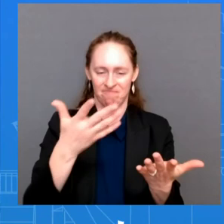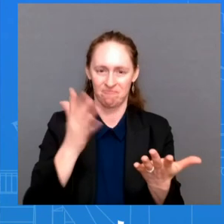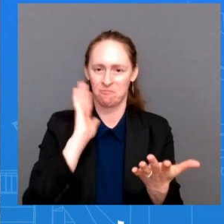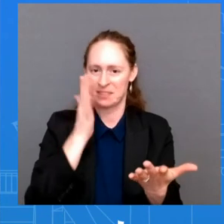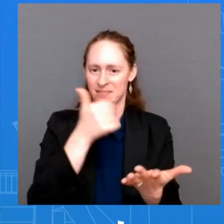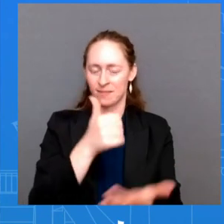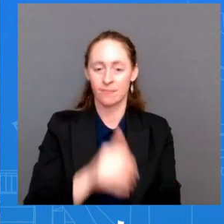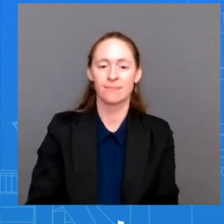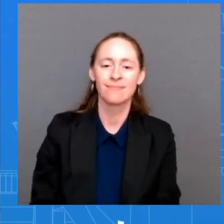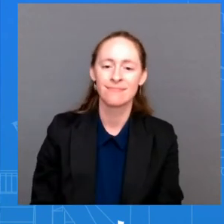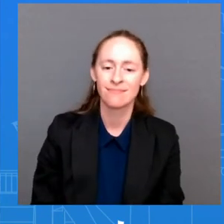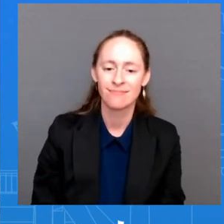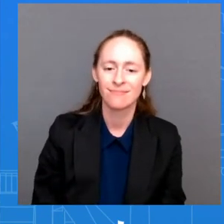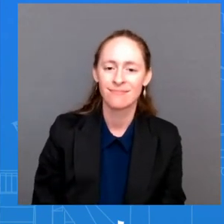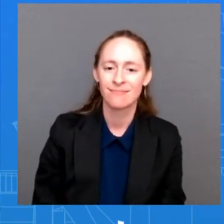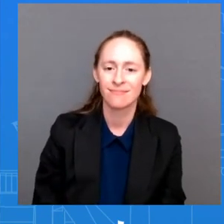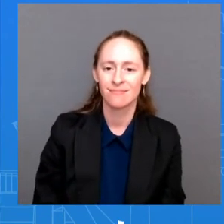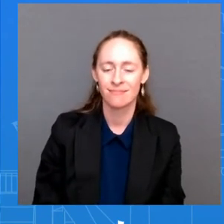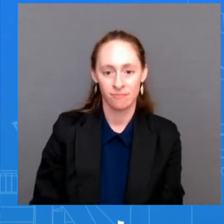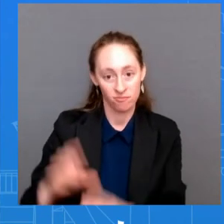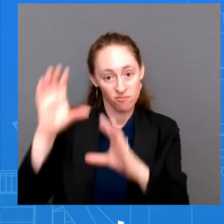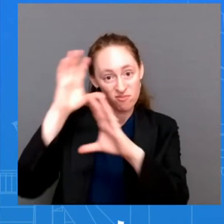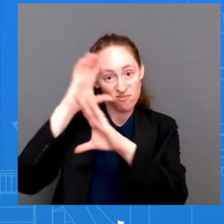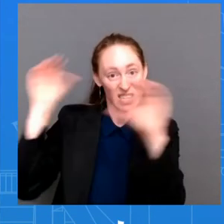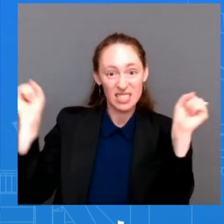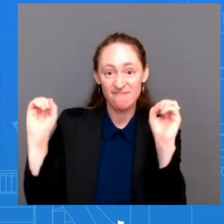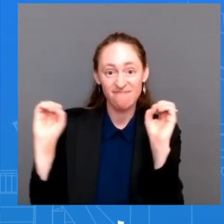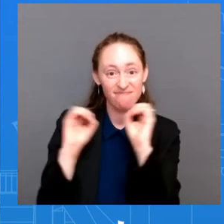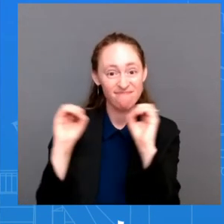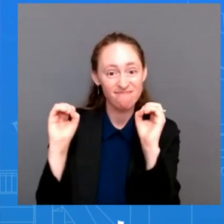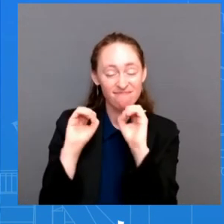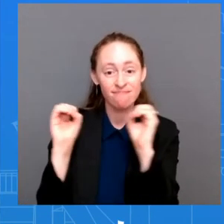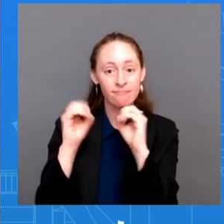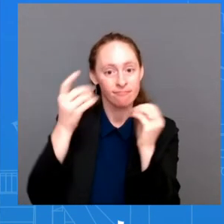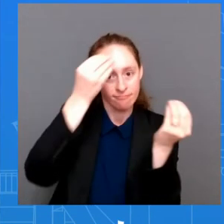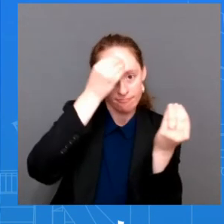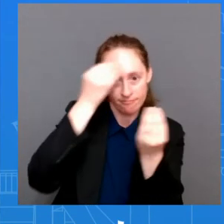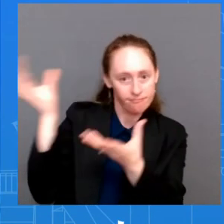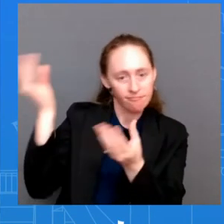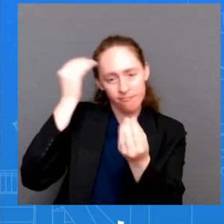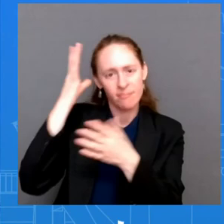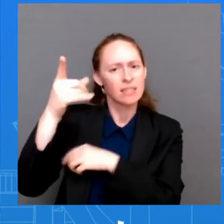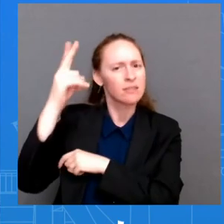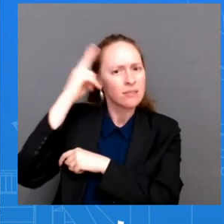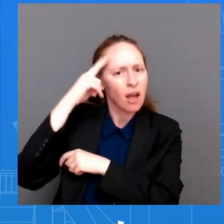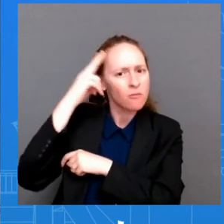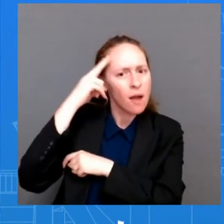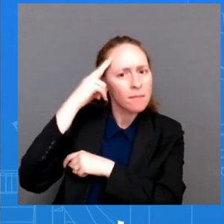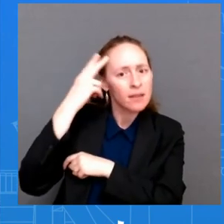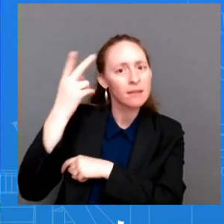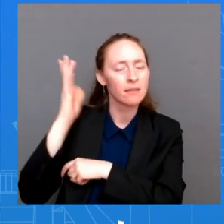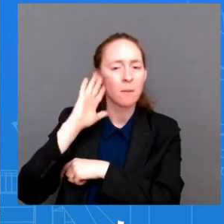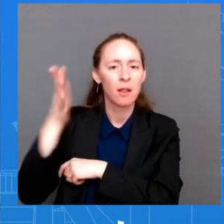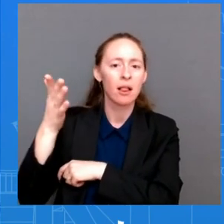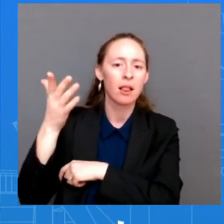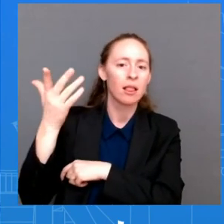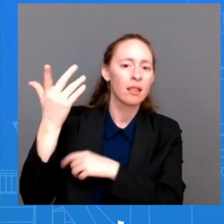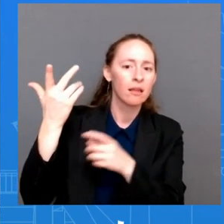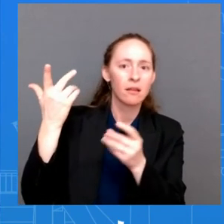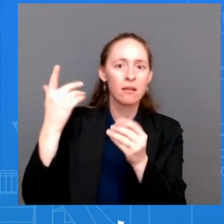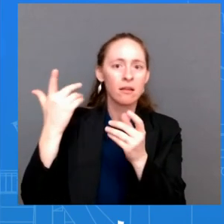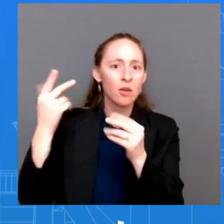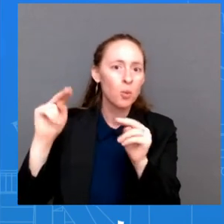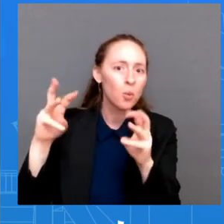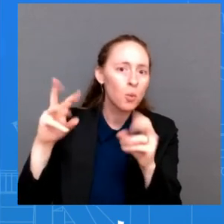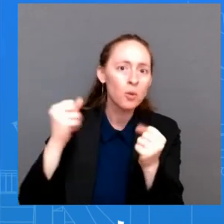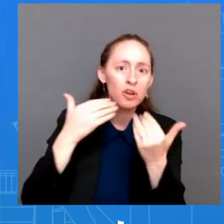and he did make some strong comments when he was in saudi arabia about potential good news and consumers feeling relief again i leave that to opec opec please